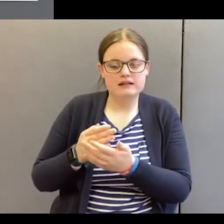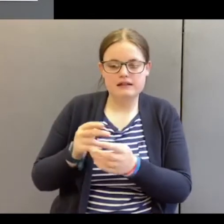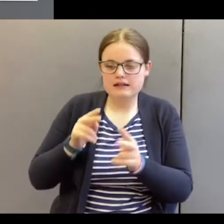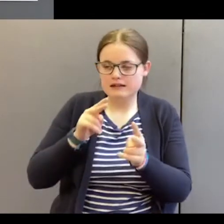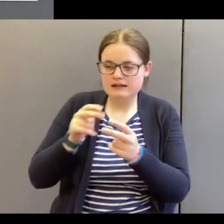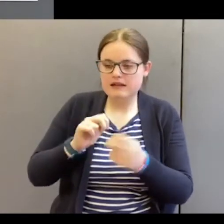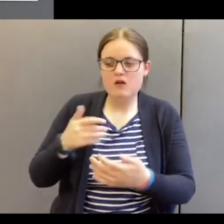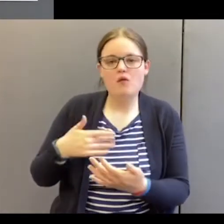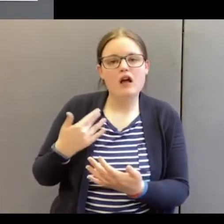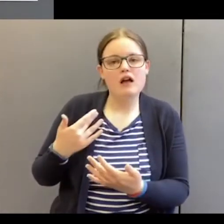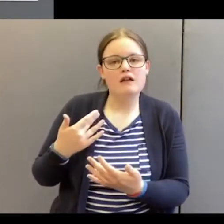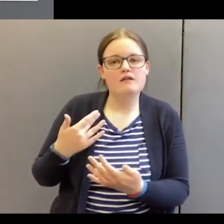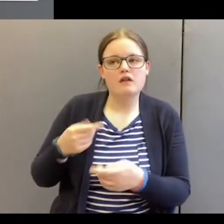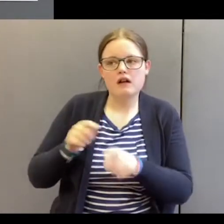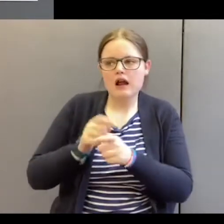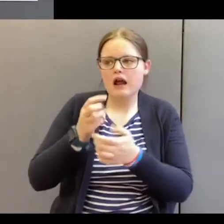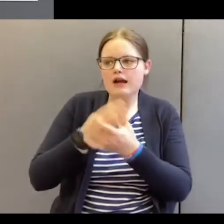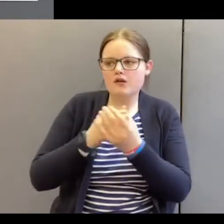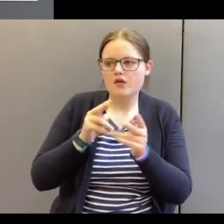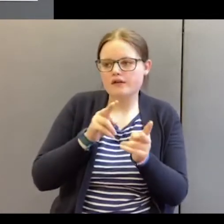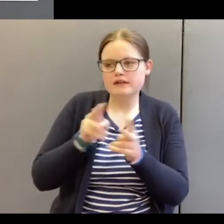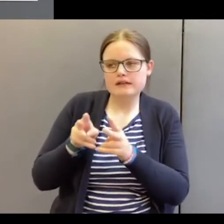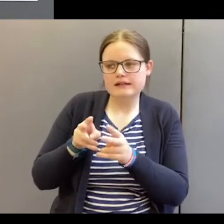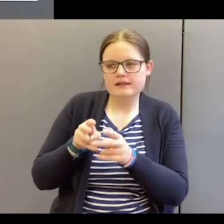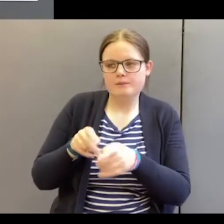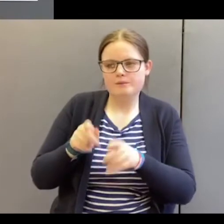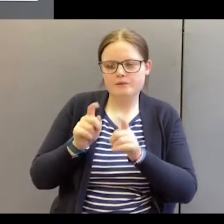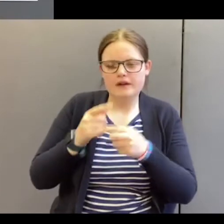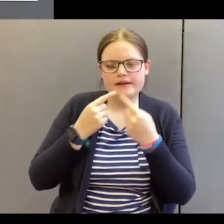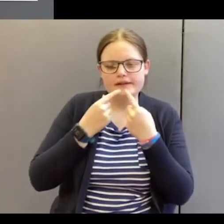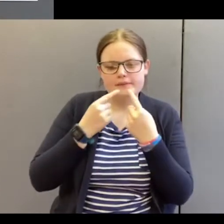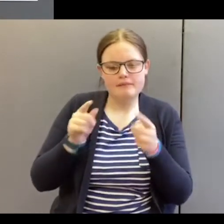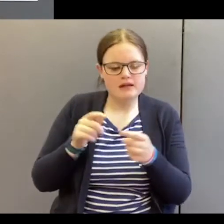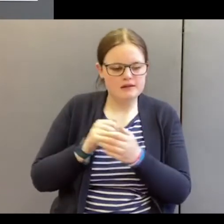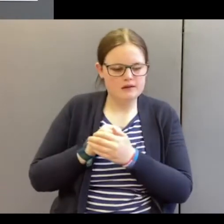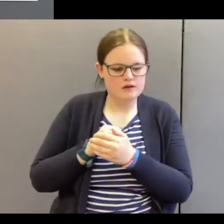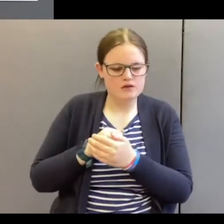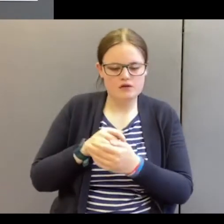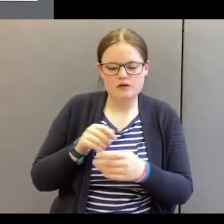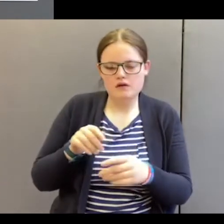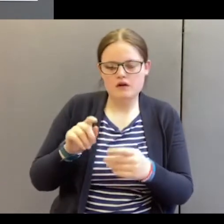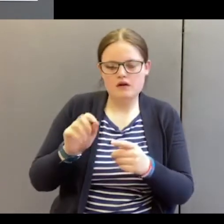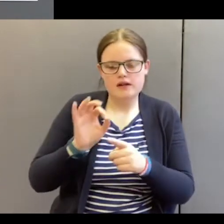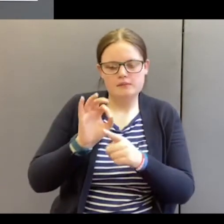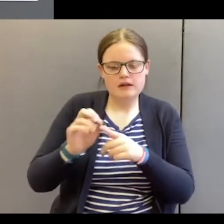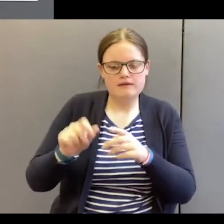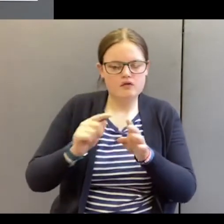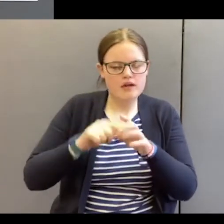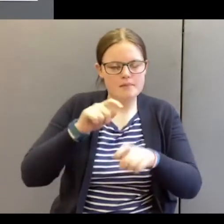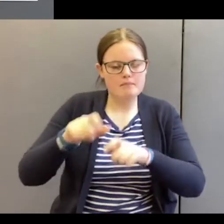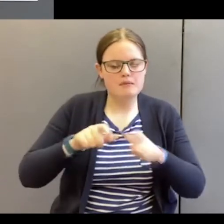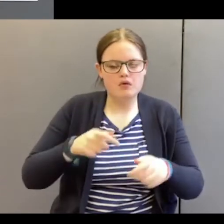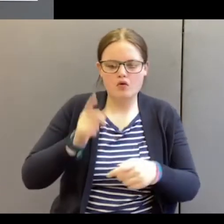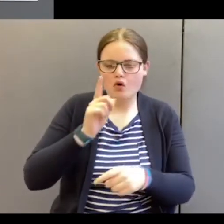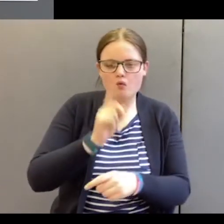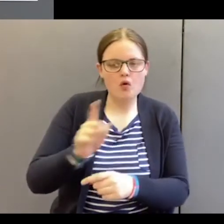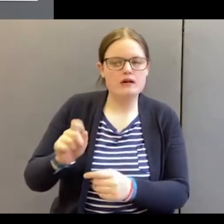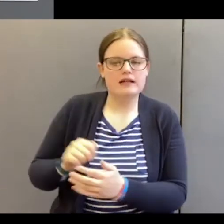your life as God sees it. So this is a message particularly for the young. It's a warning.